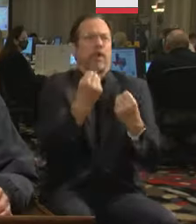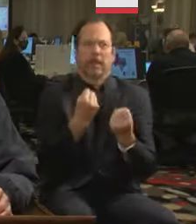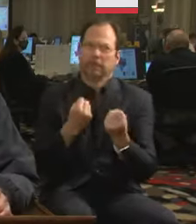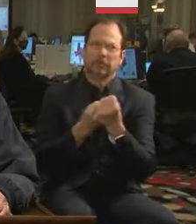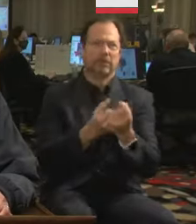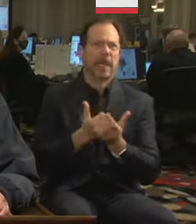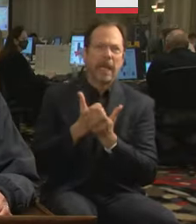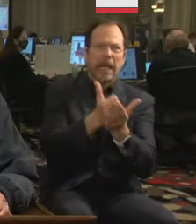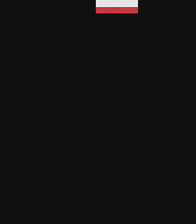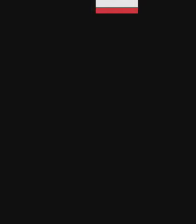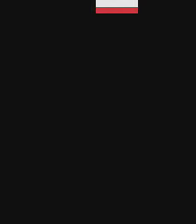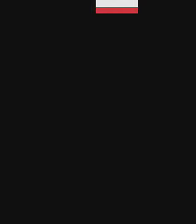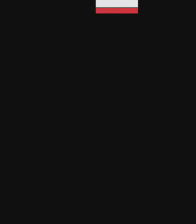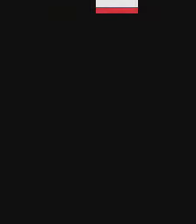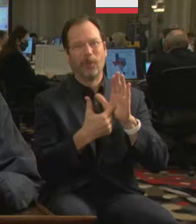those in need.